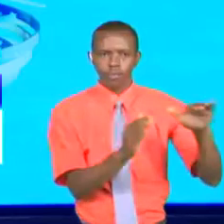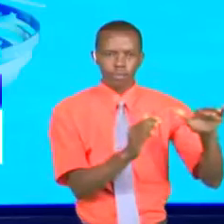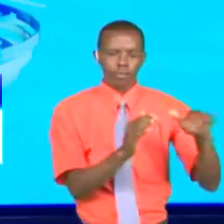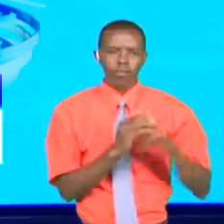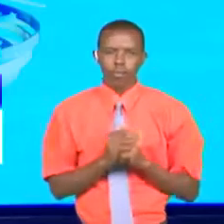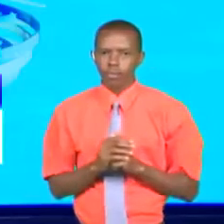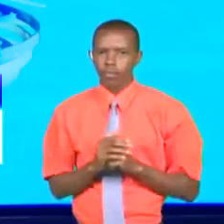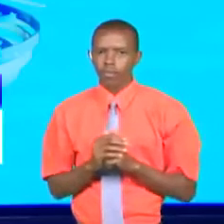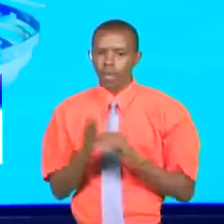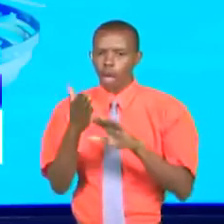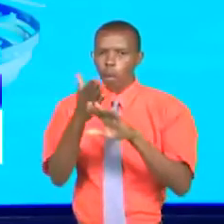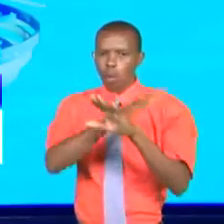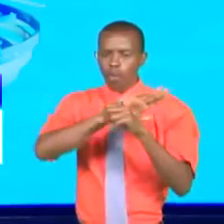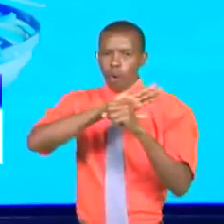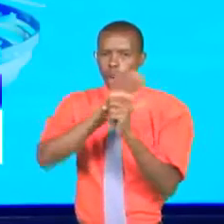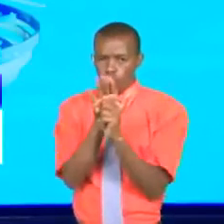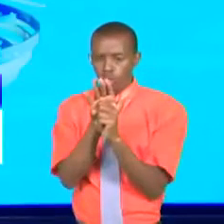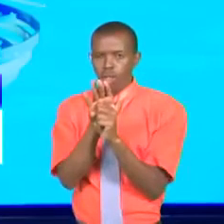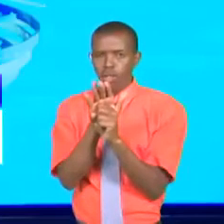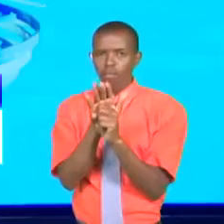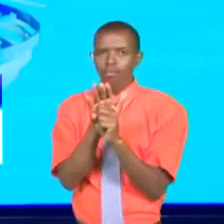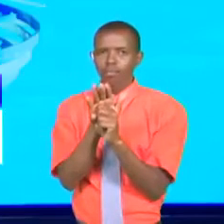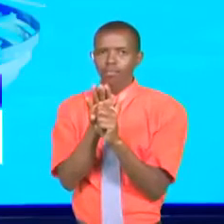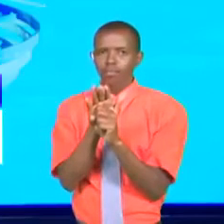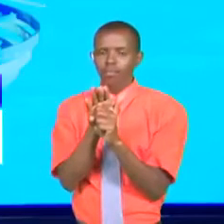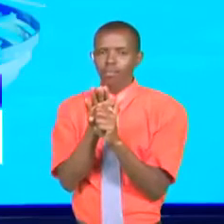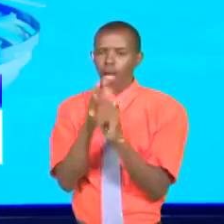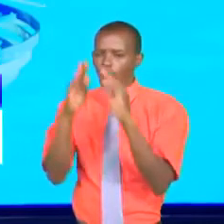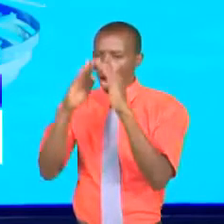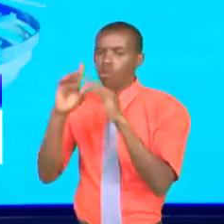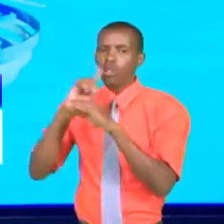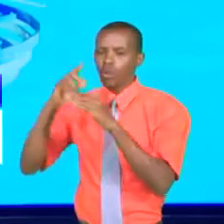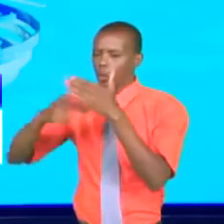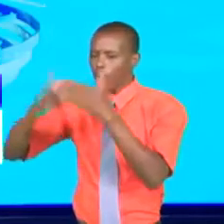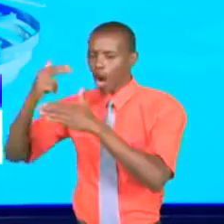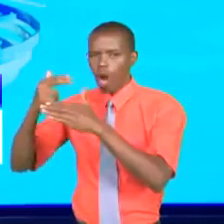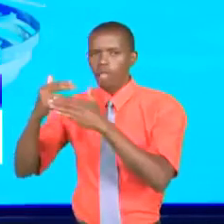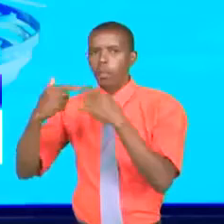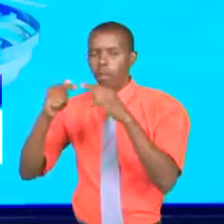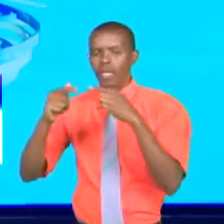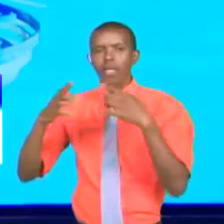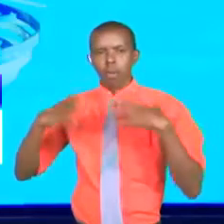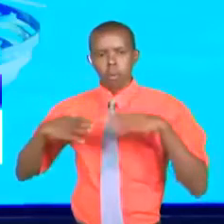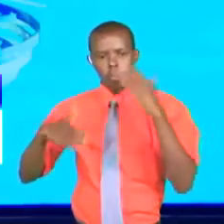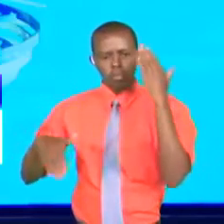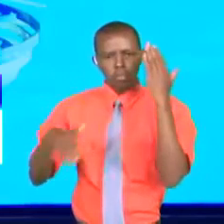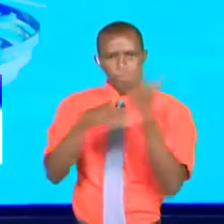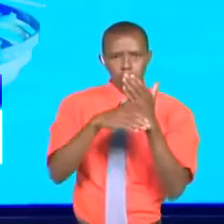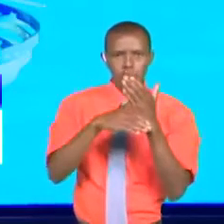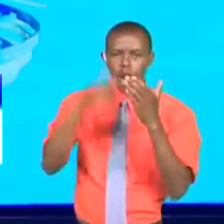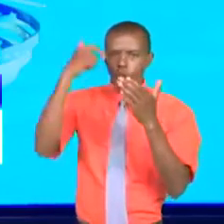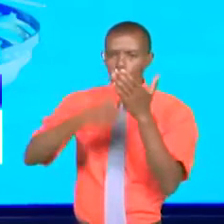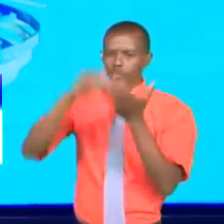And before the pandemic, the occupancy levels at city apartments were high until tenants were forced to move out in a cost